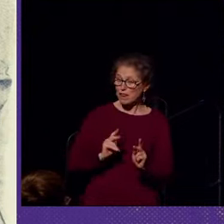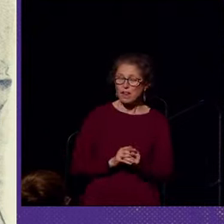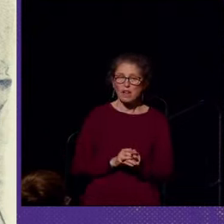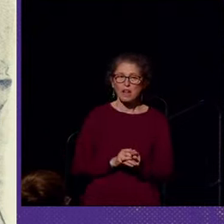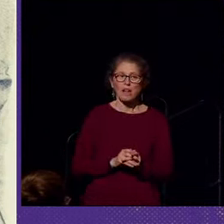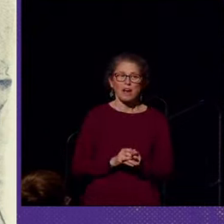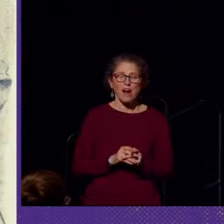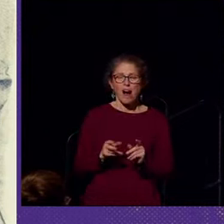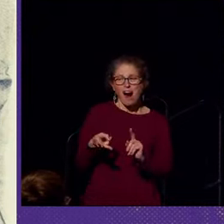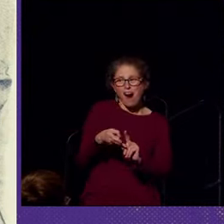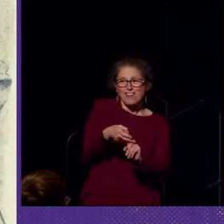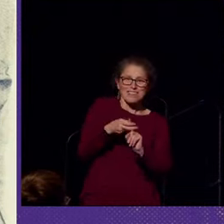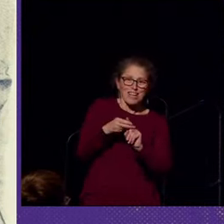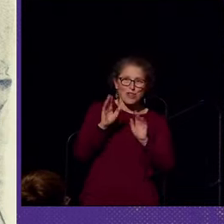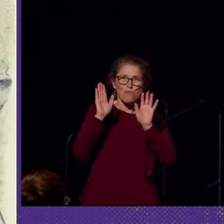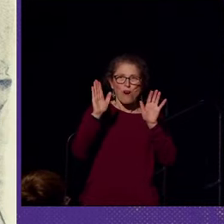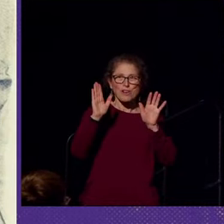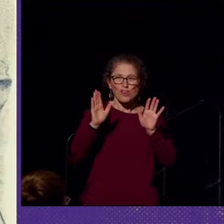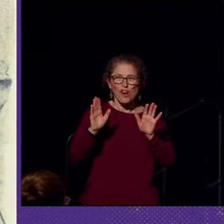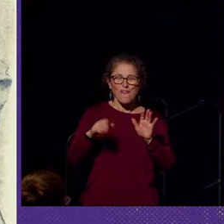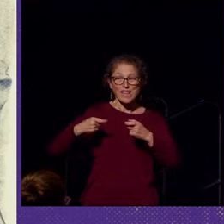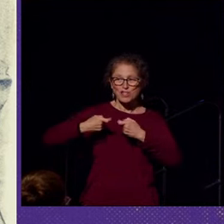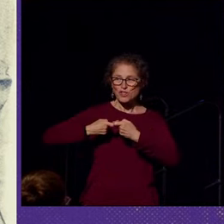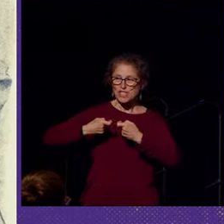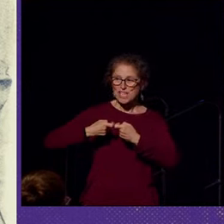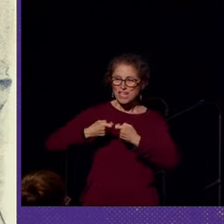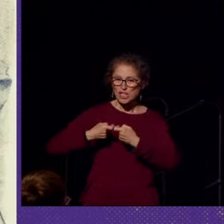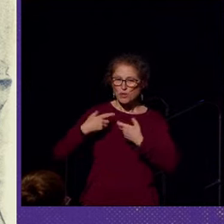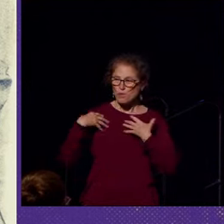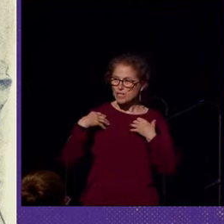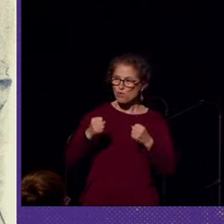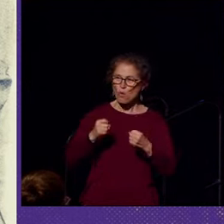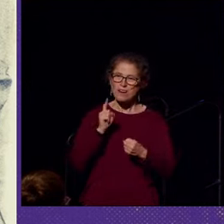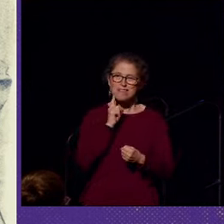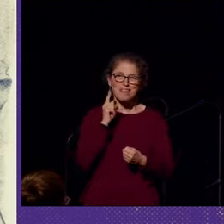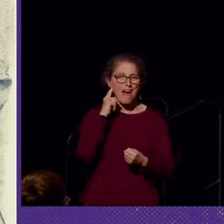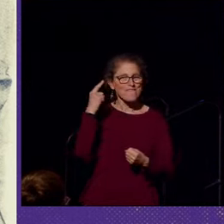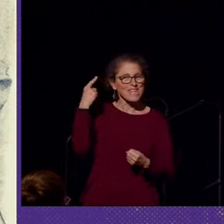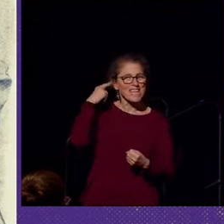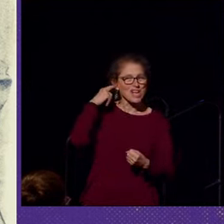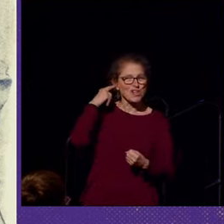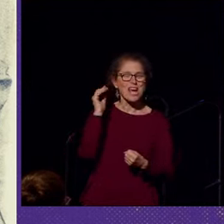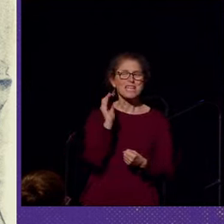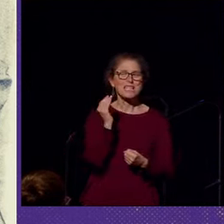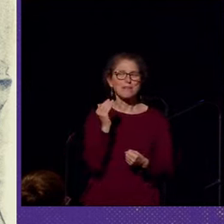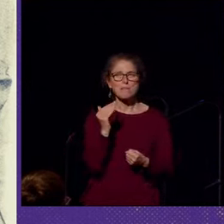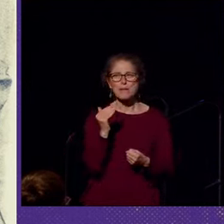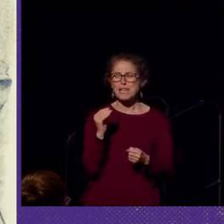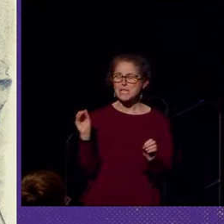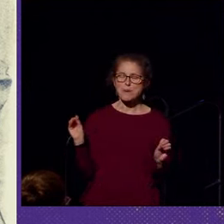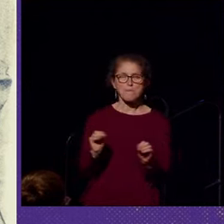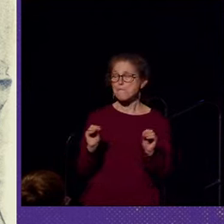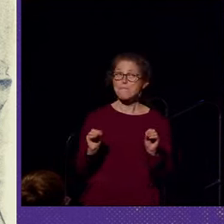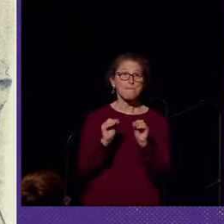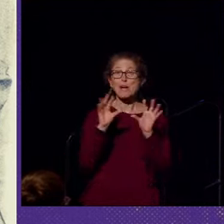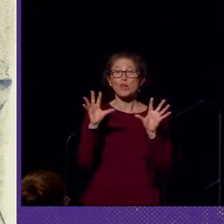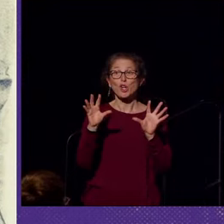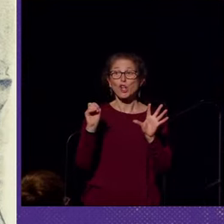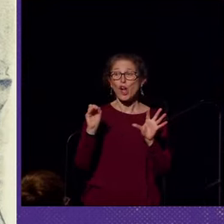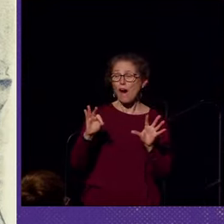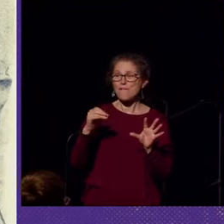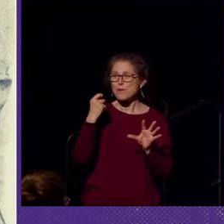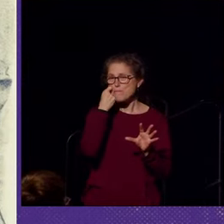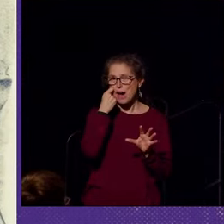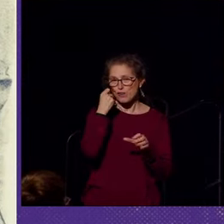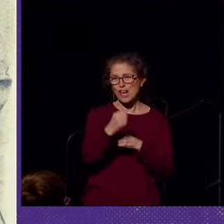Harnessing the wonders of electricity to restore deaf ears seems to be this miracle of the modern age.